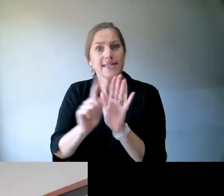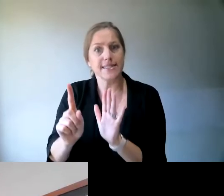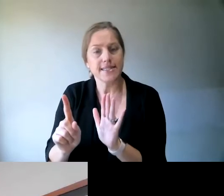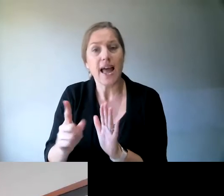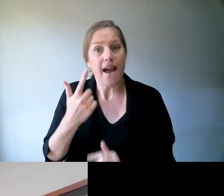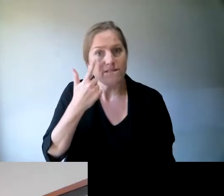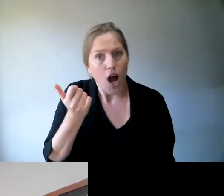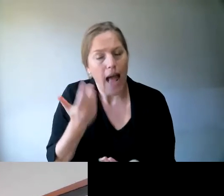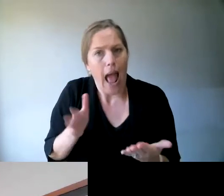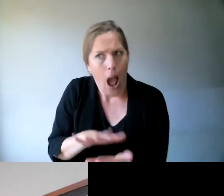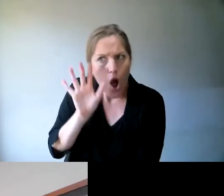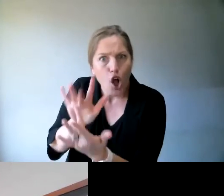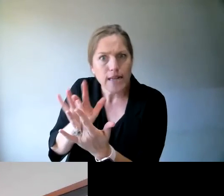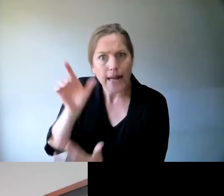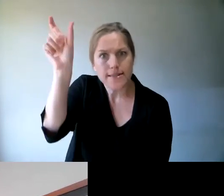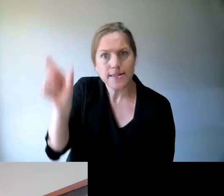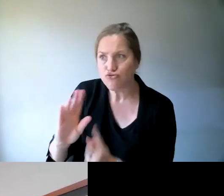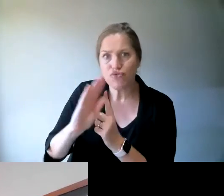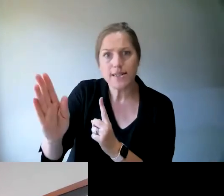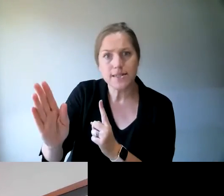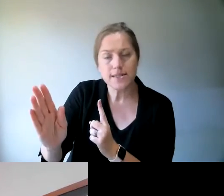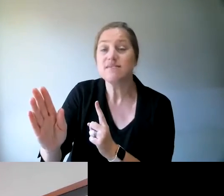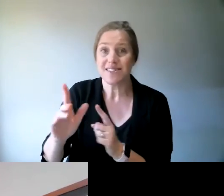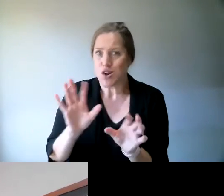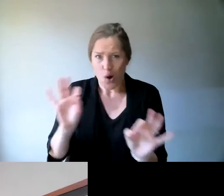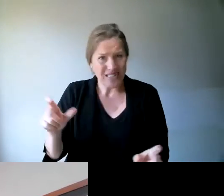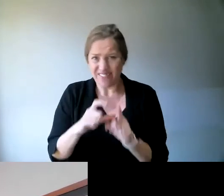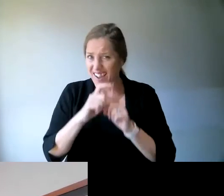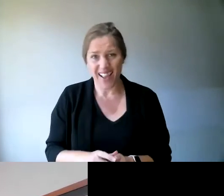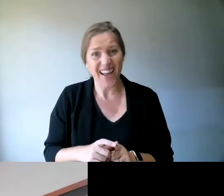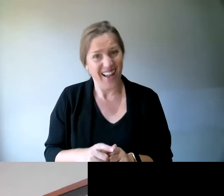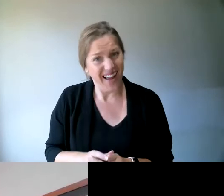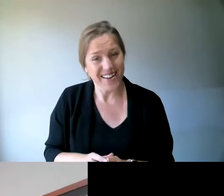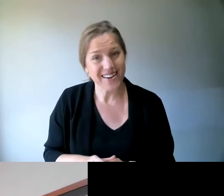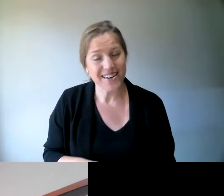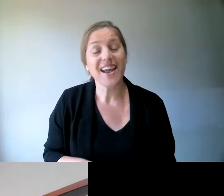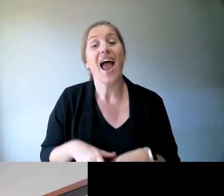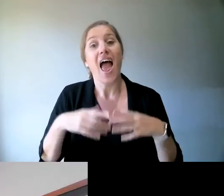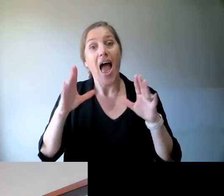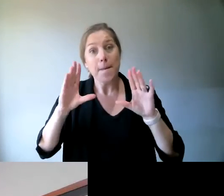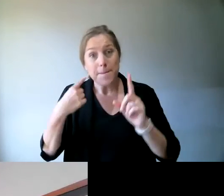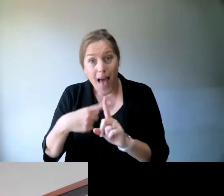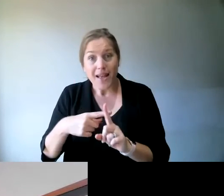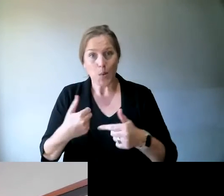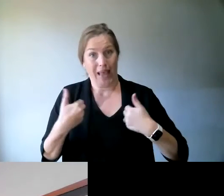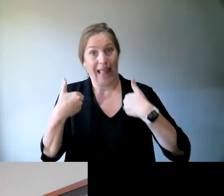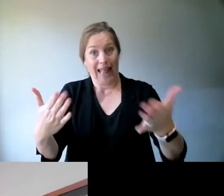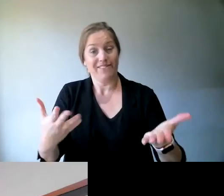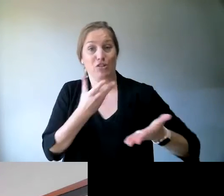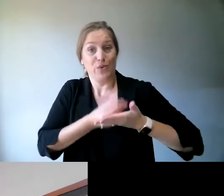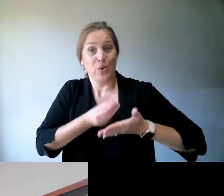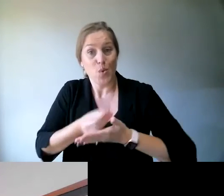contact them. It's not it's not really not that difficult. And then using the resources that will be supplied to you start